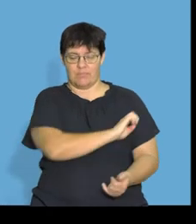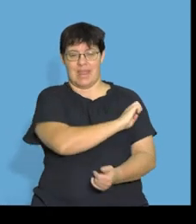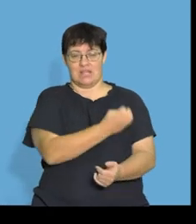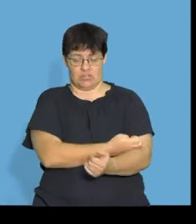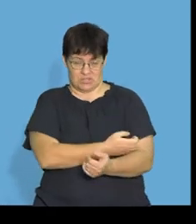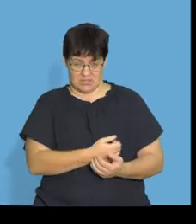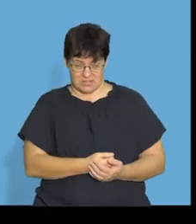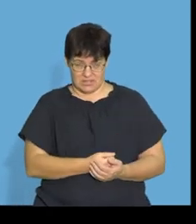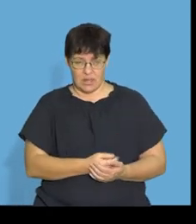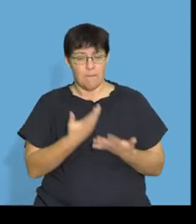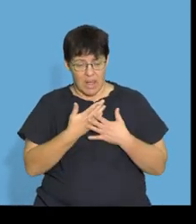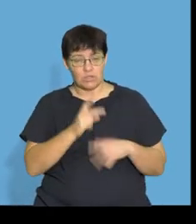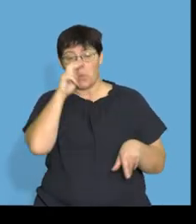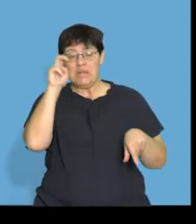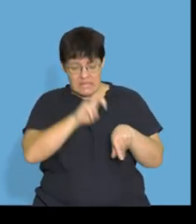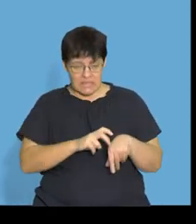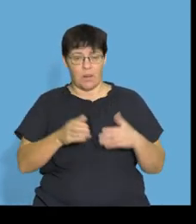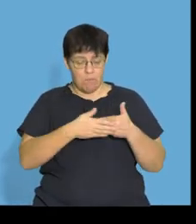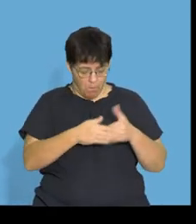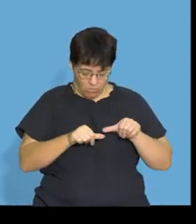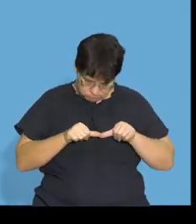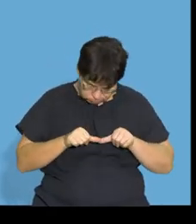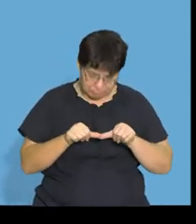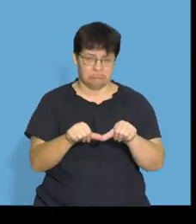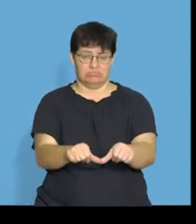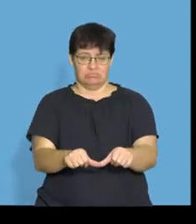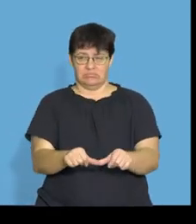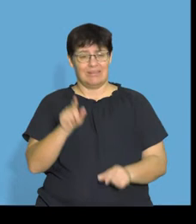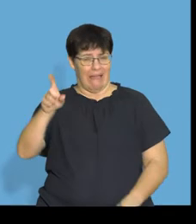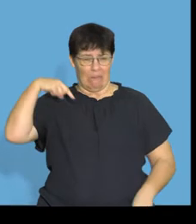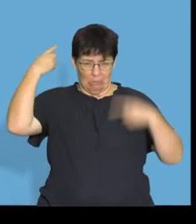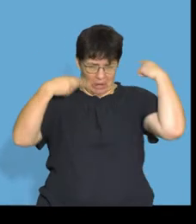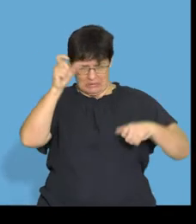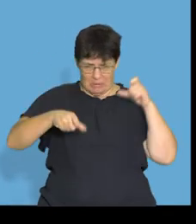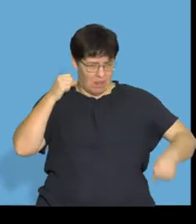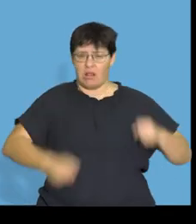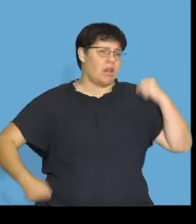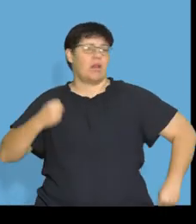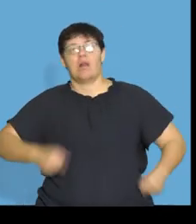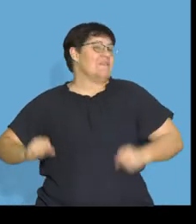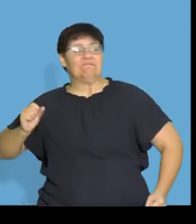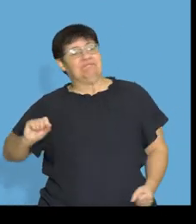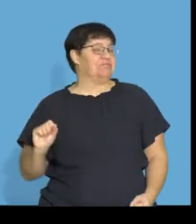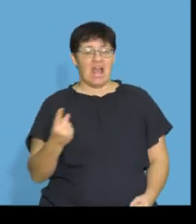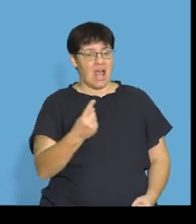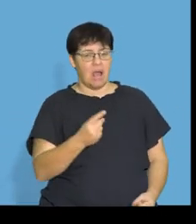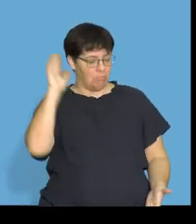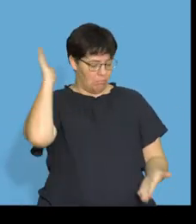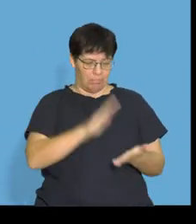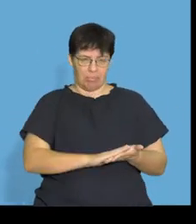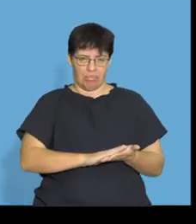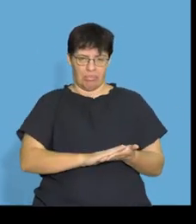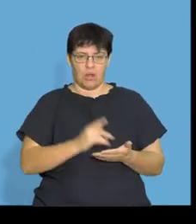source of energy. But if we need to carry on, and we need, for example, these crazy guys are going to run a marathon,